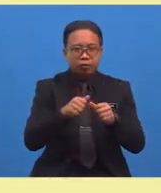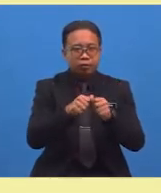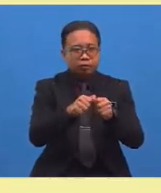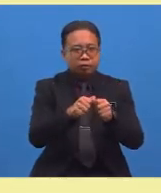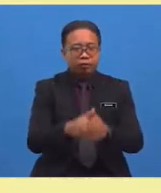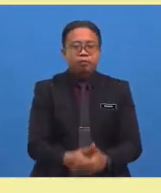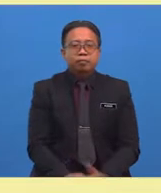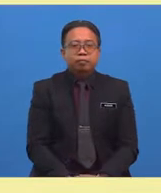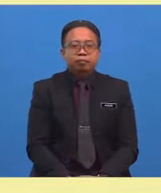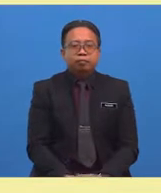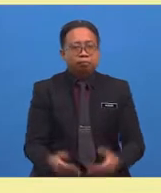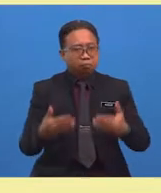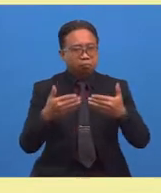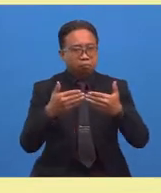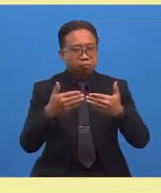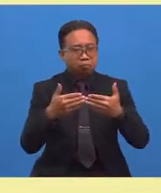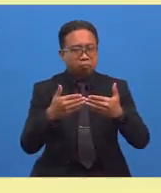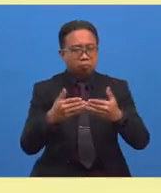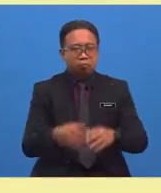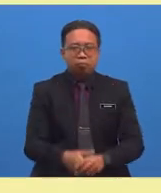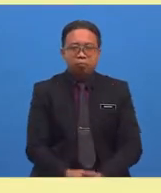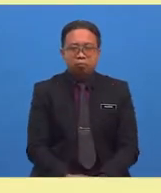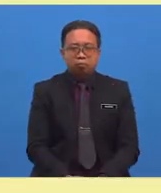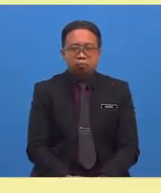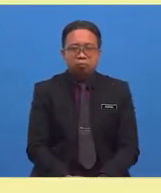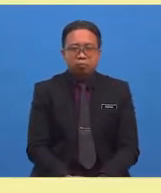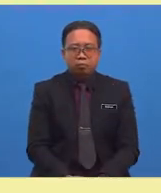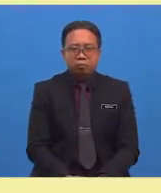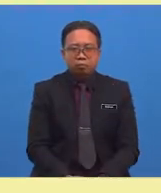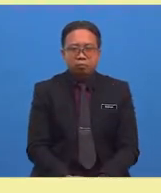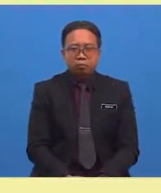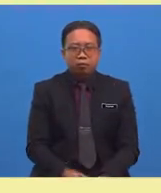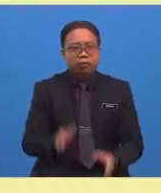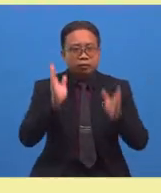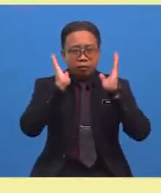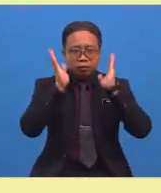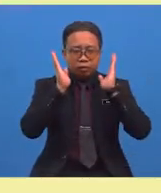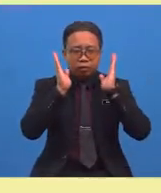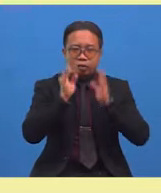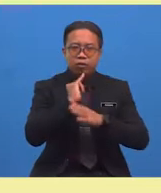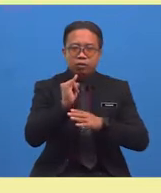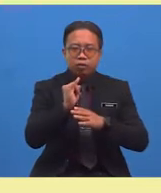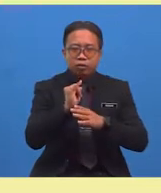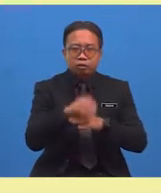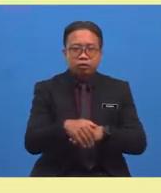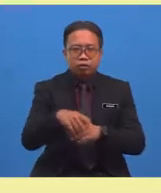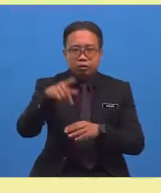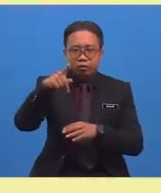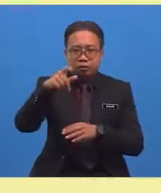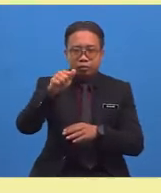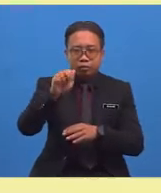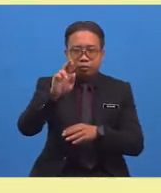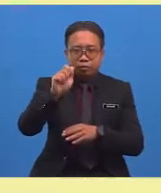A continent of its own? That is brilliant. Malaysia is a continent. of the